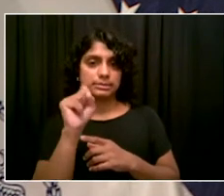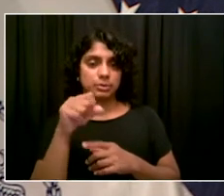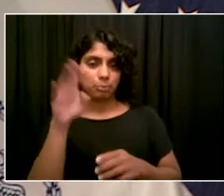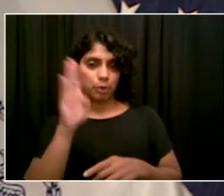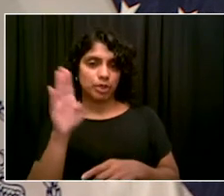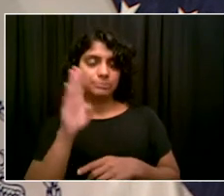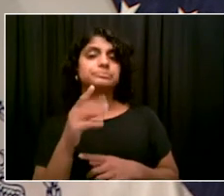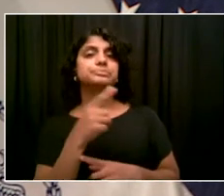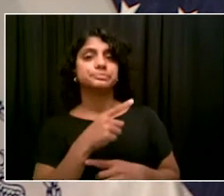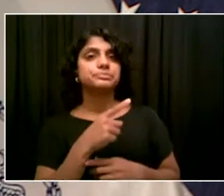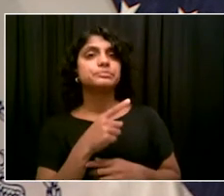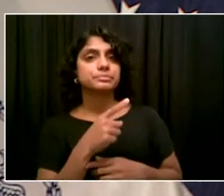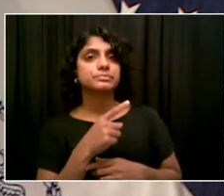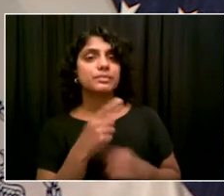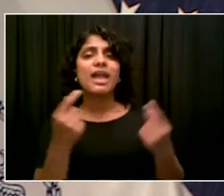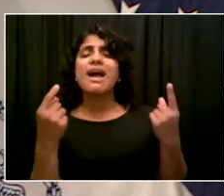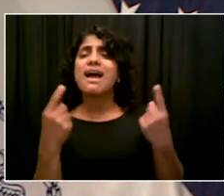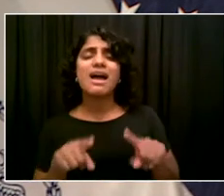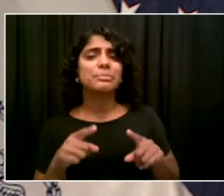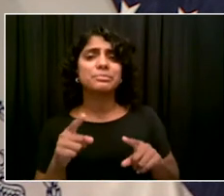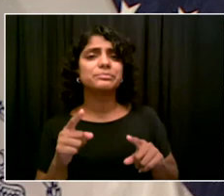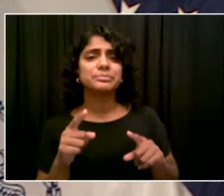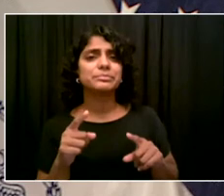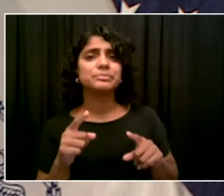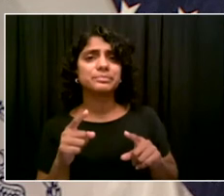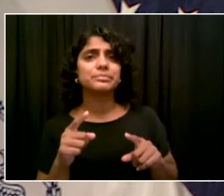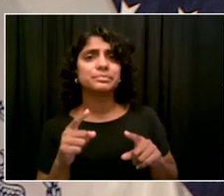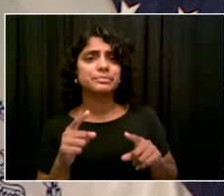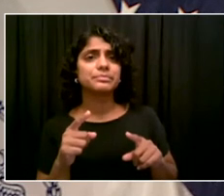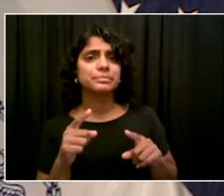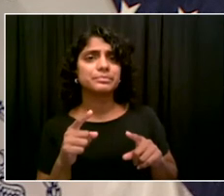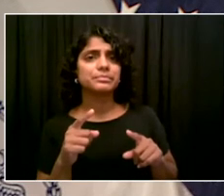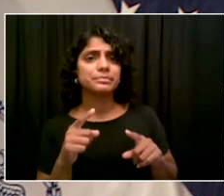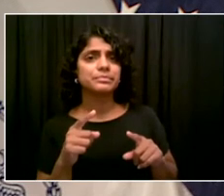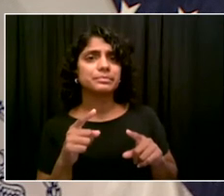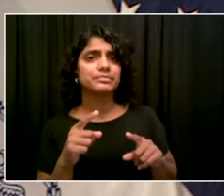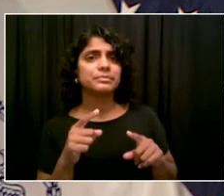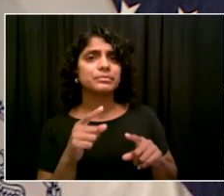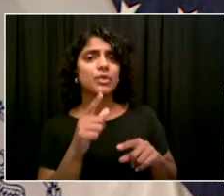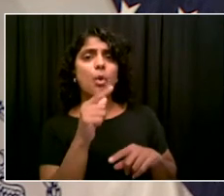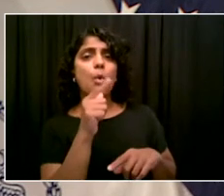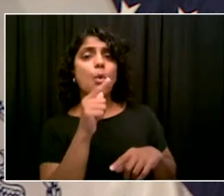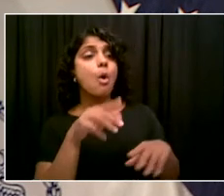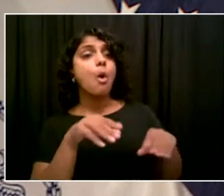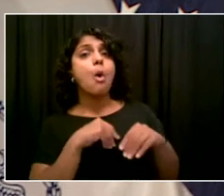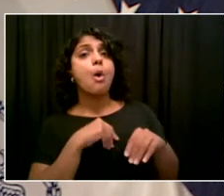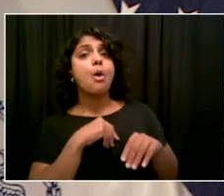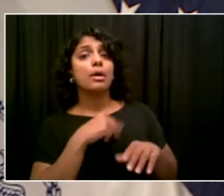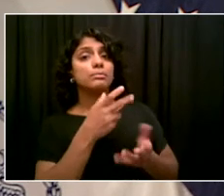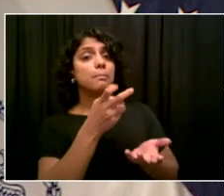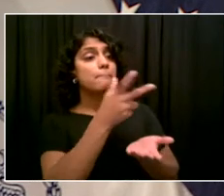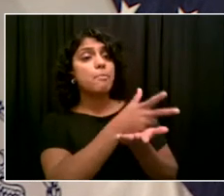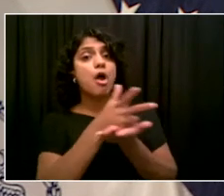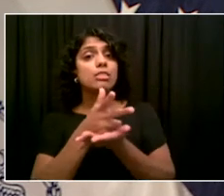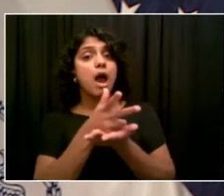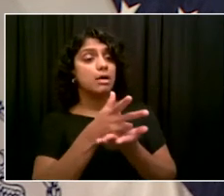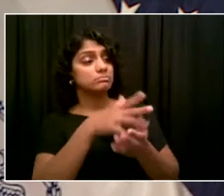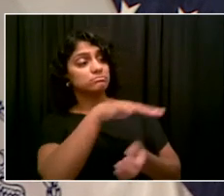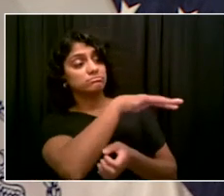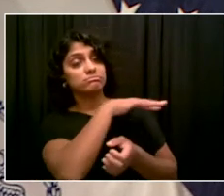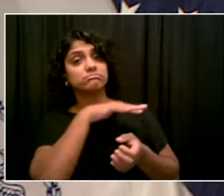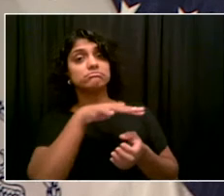with the market owner. In theory, the market is going to close by the end of the month,